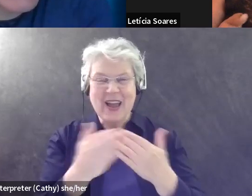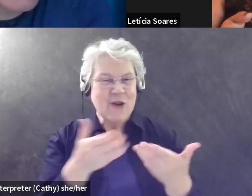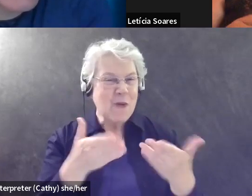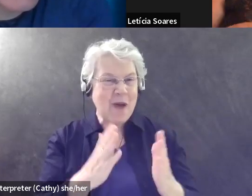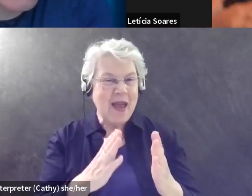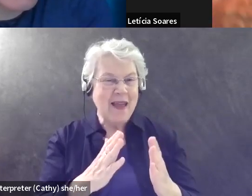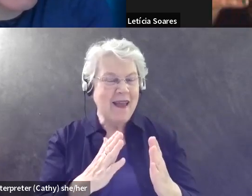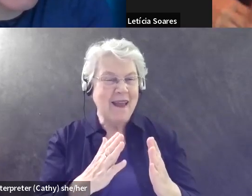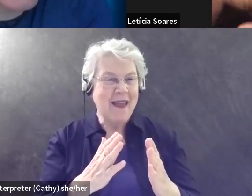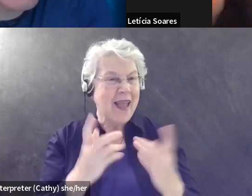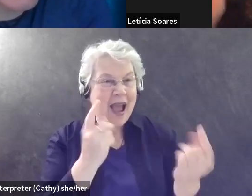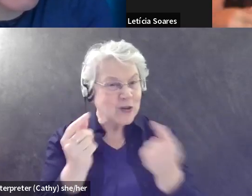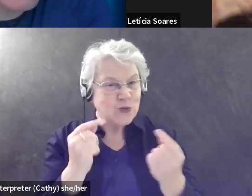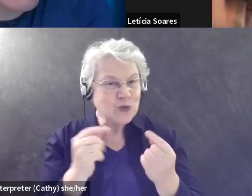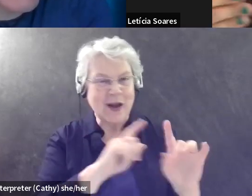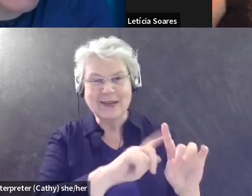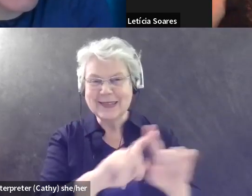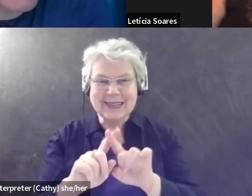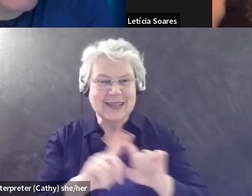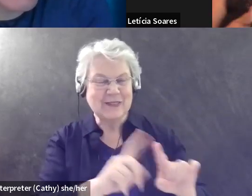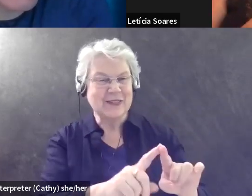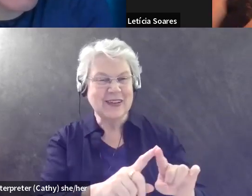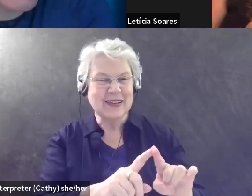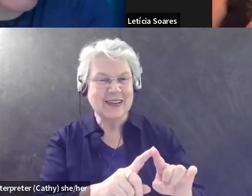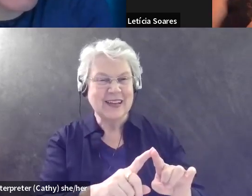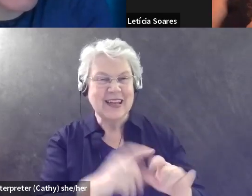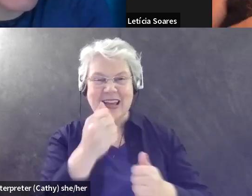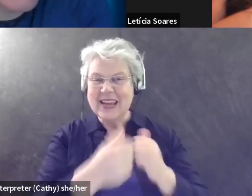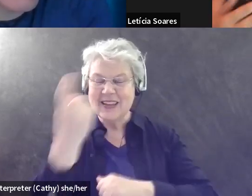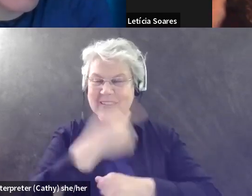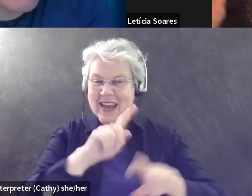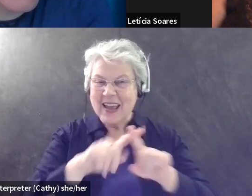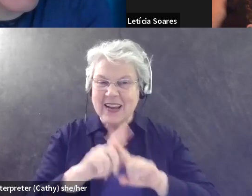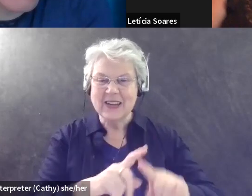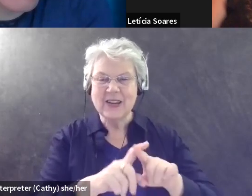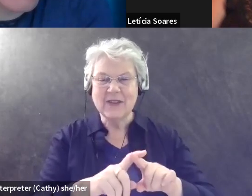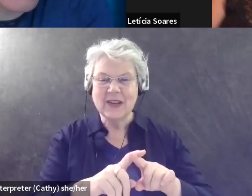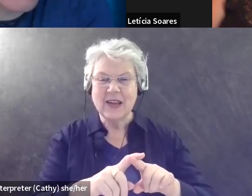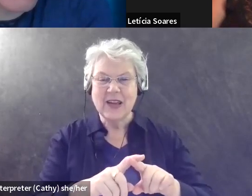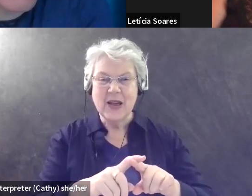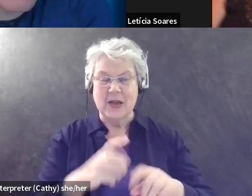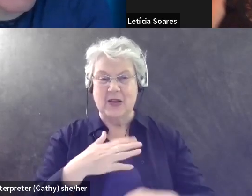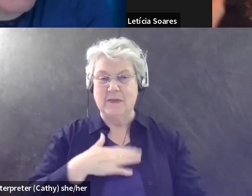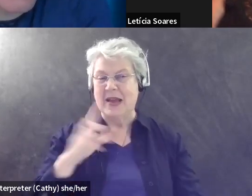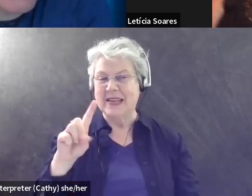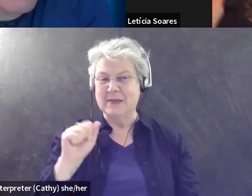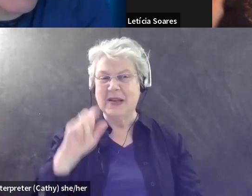do it, whatever way I can do it in the moment, because it's such a dynamic disability.